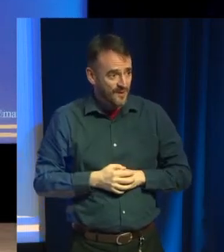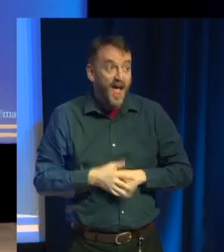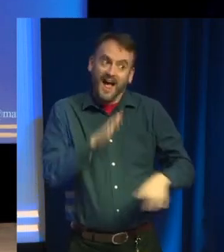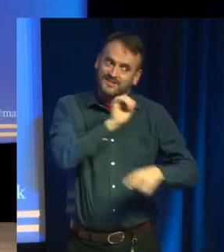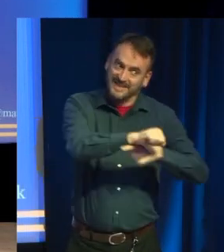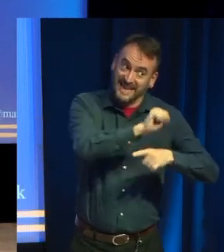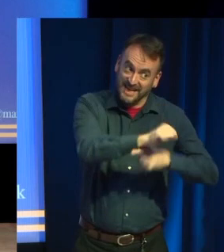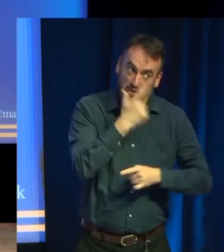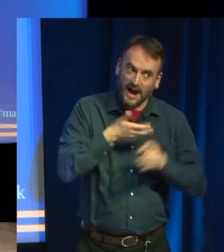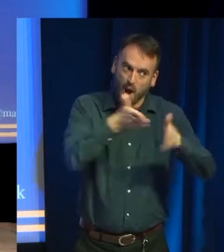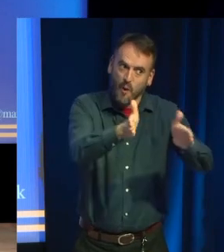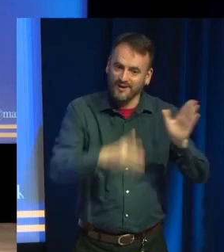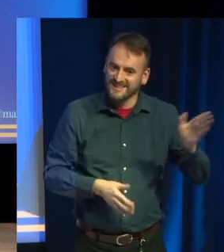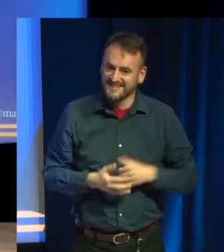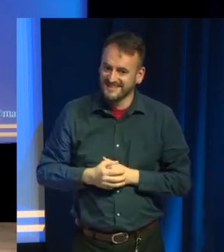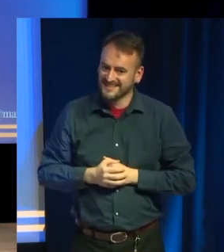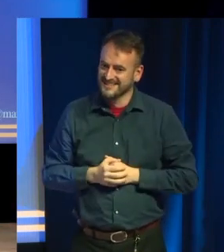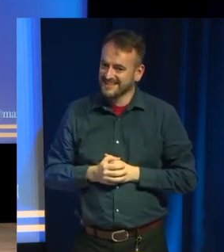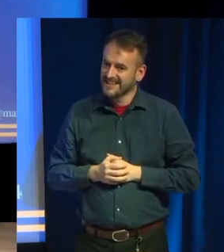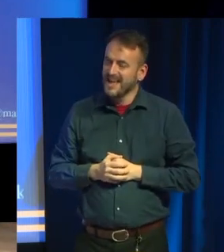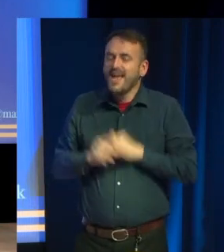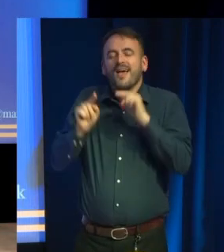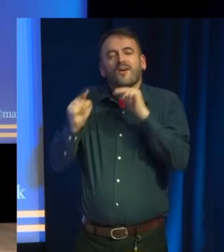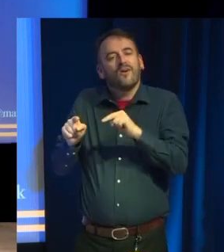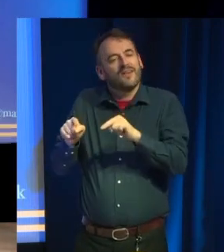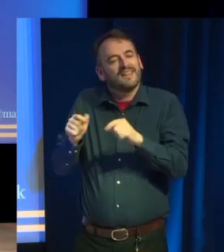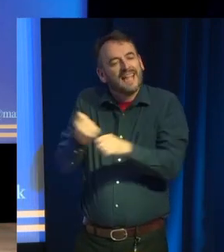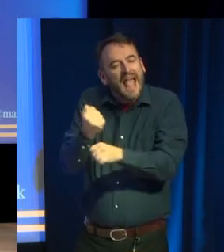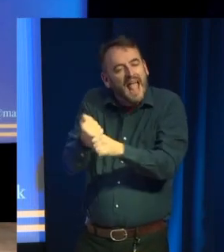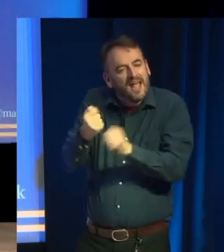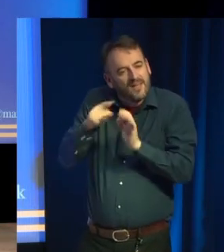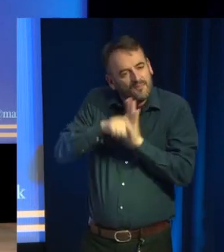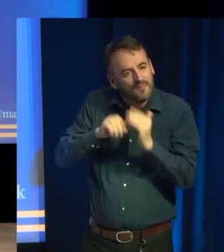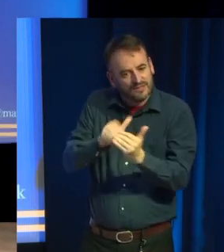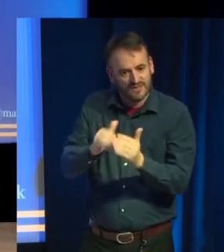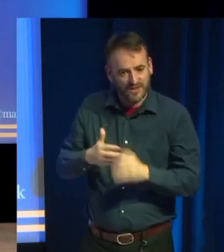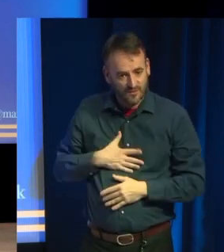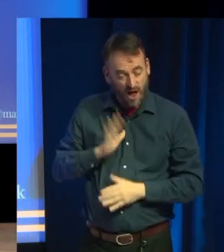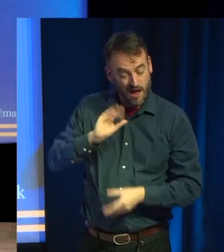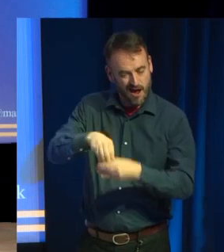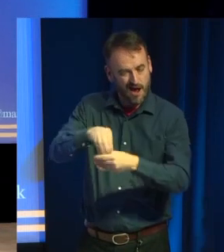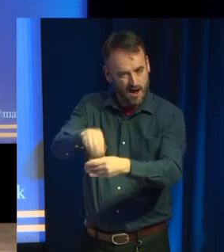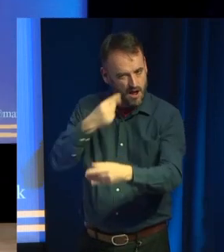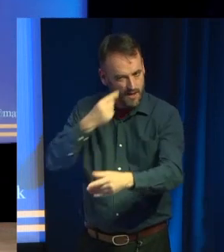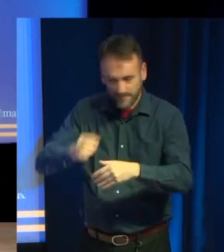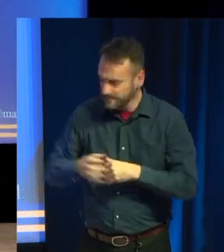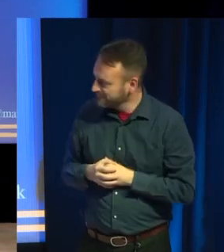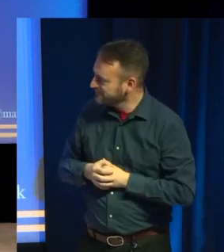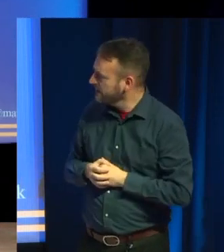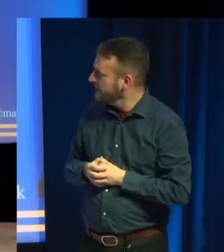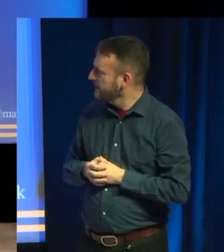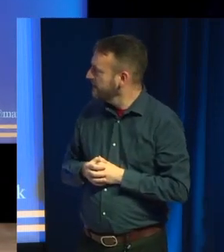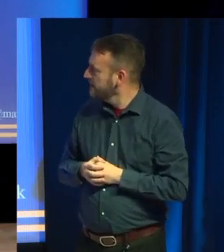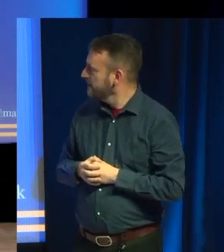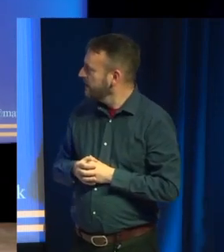Because, you know, it fits with the thing of the game, and you can do it. So, I did. So, in effect, adding a text adventure to Alexa